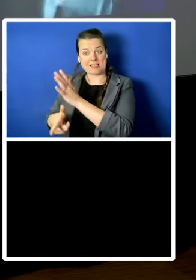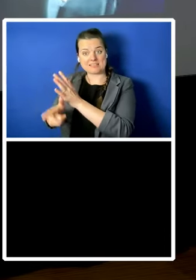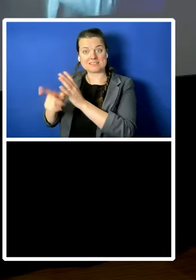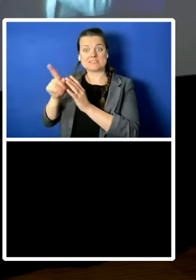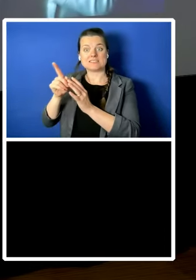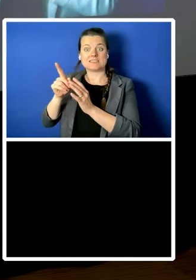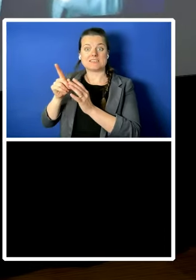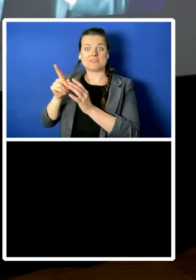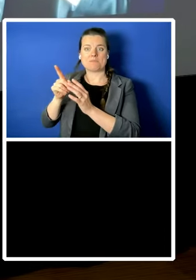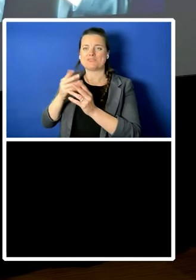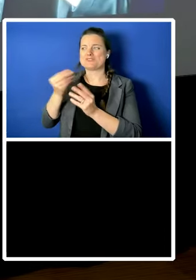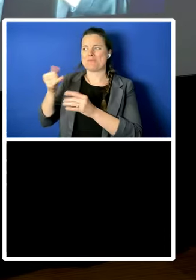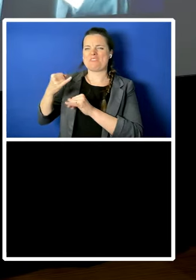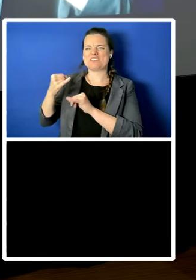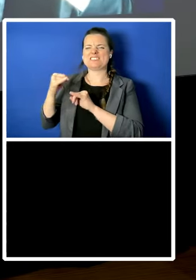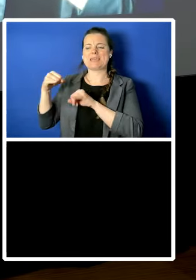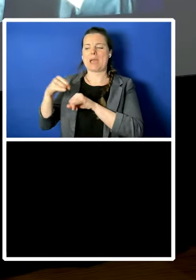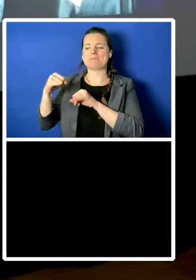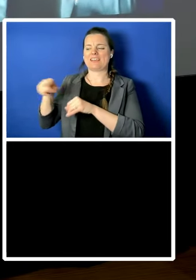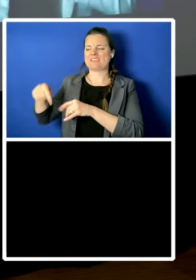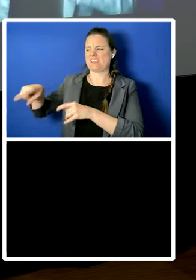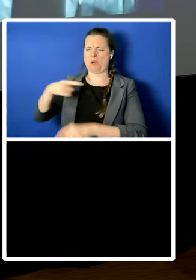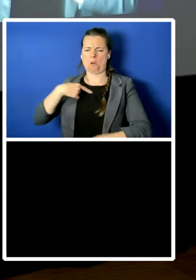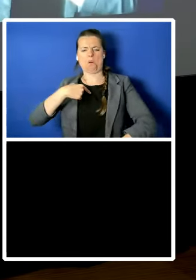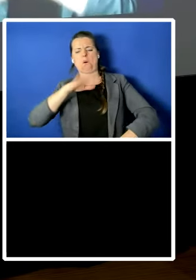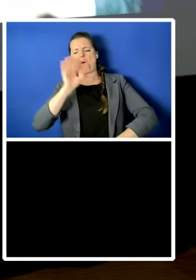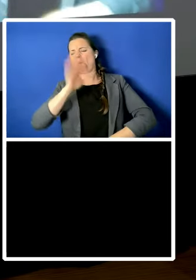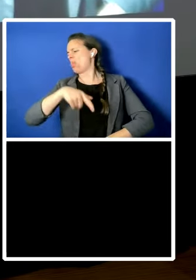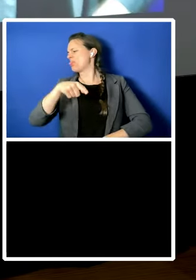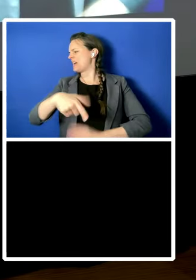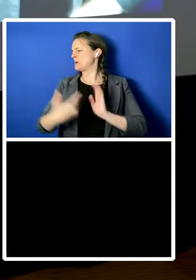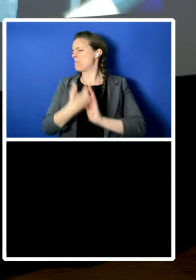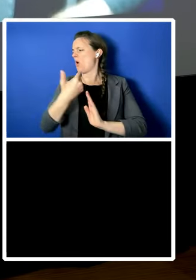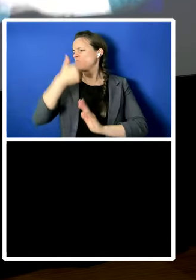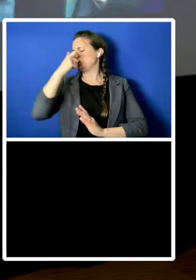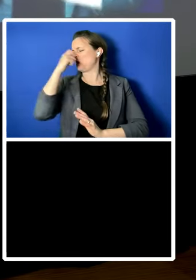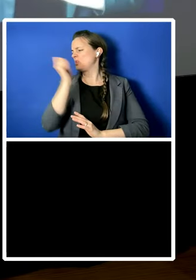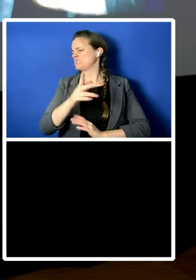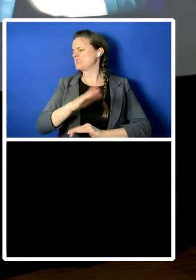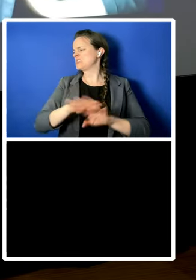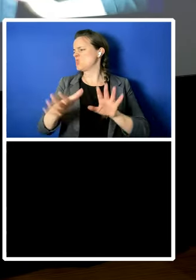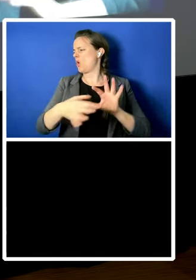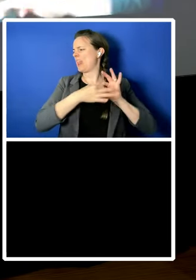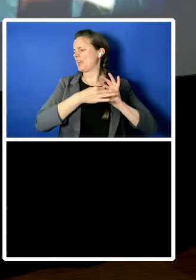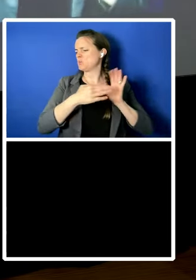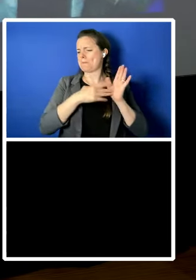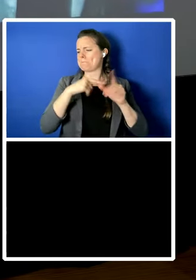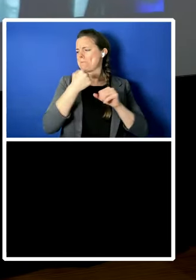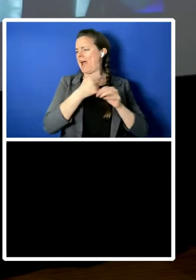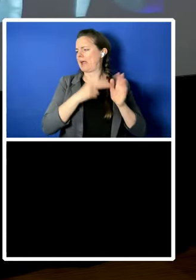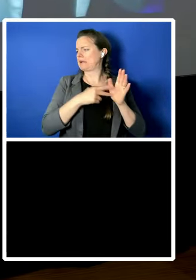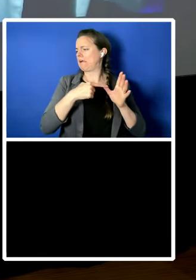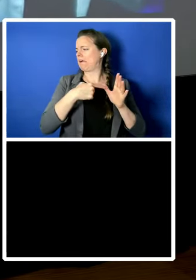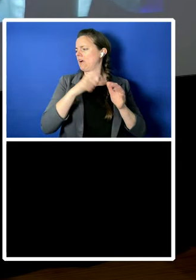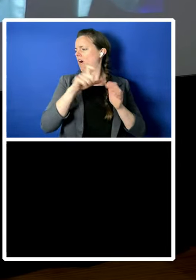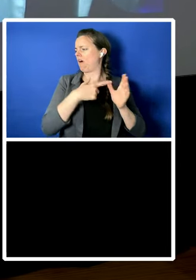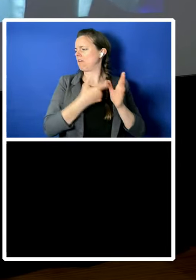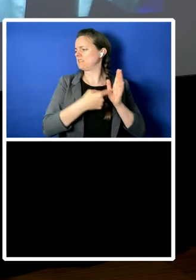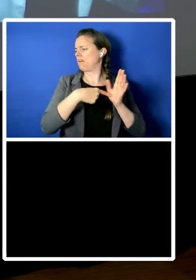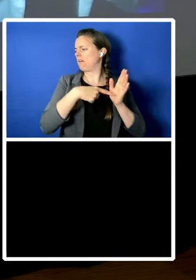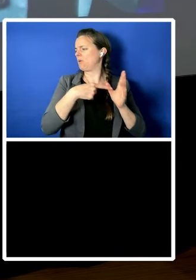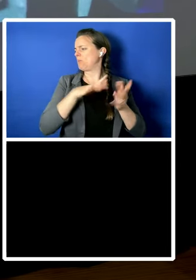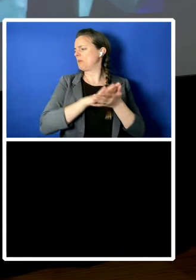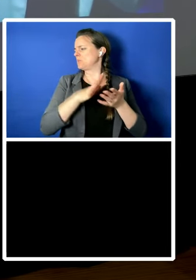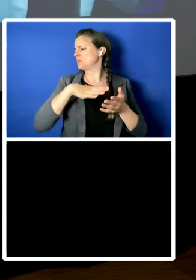because they say this is all modern nonsense and it isn't magna carta but this is what connor referred to when he